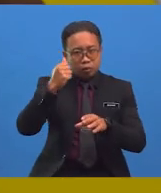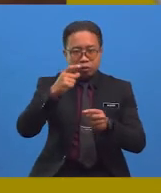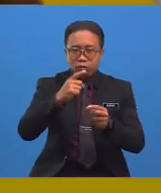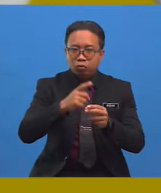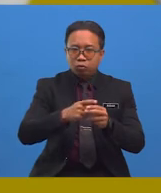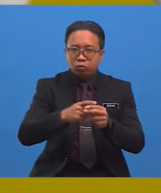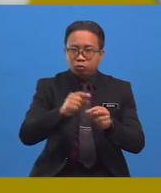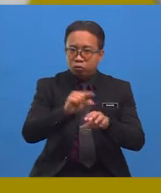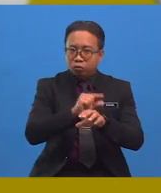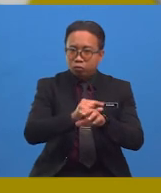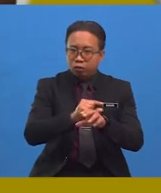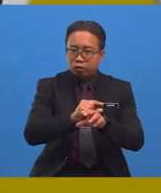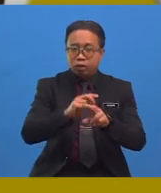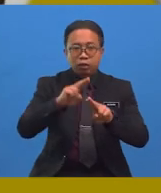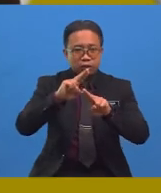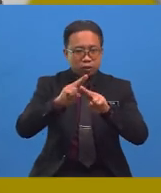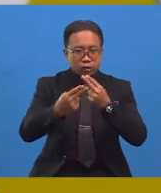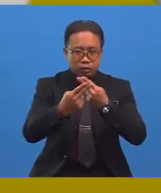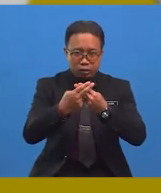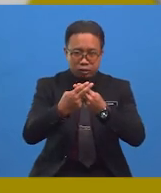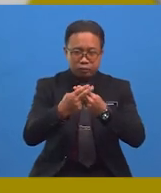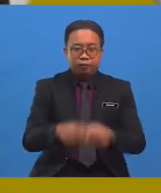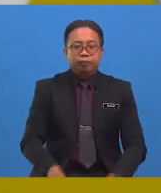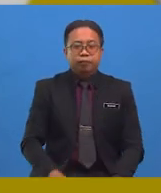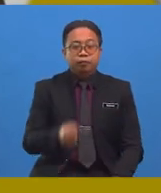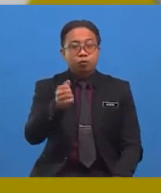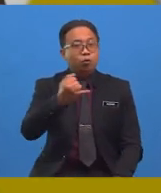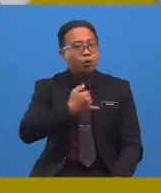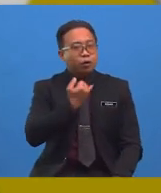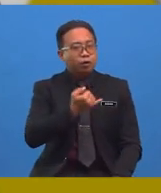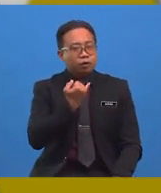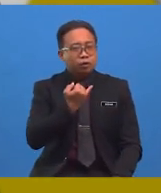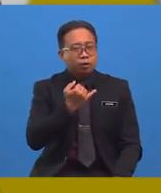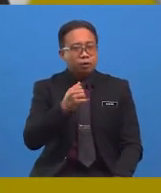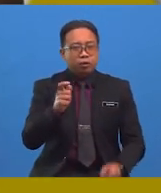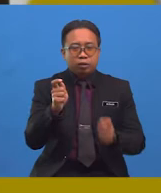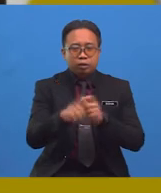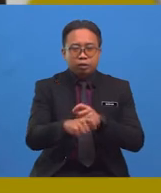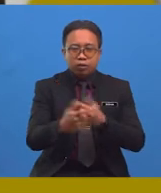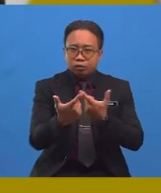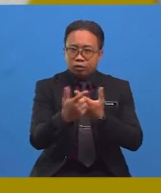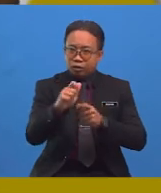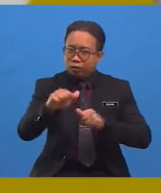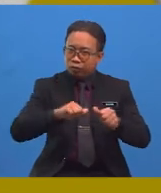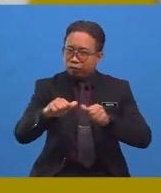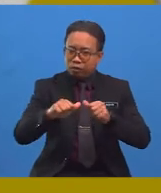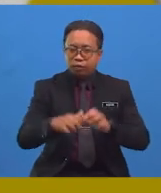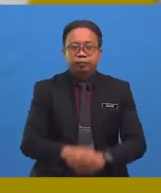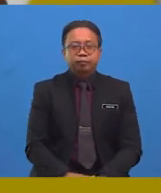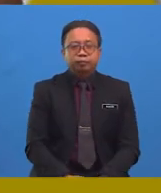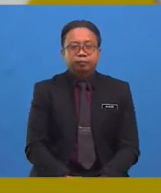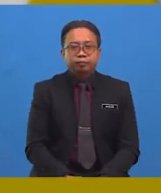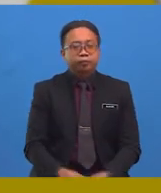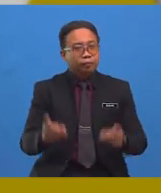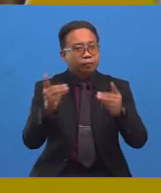hashtags below. I hope you will enjoy completing this mega challenge at home. Till we meet